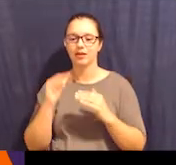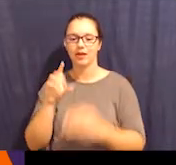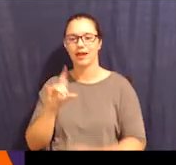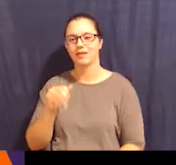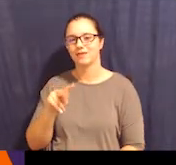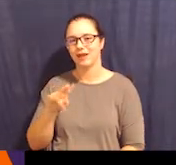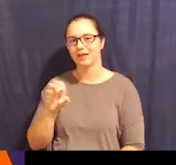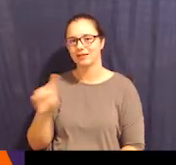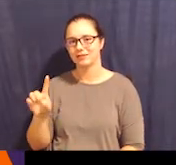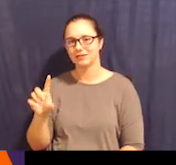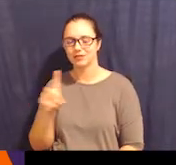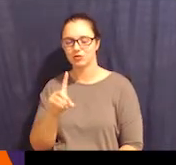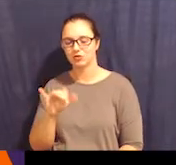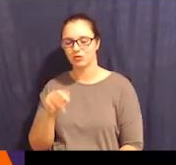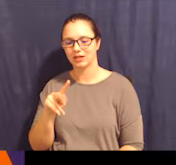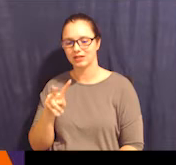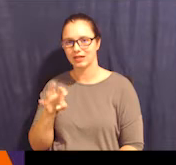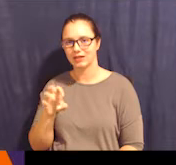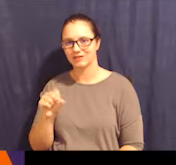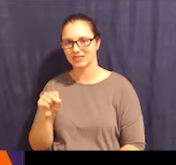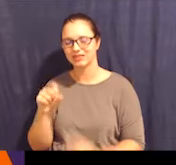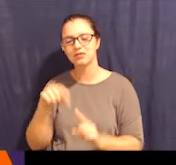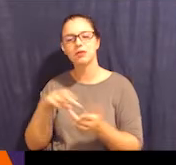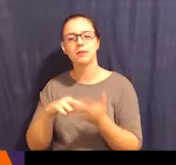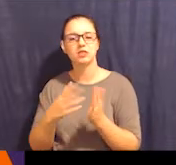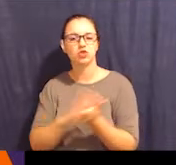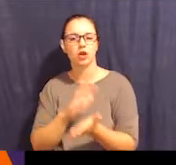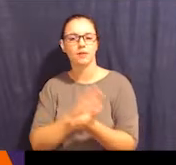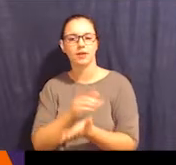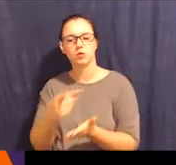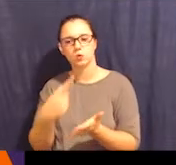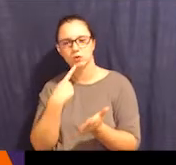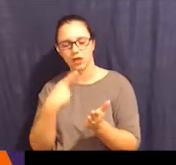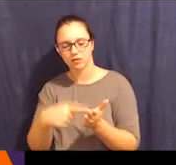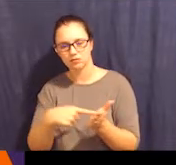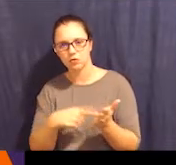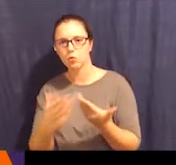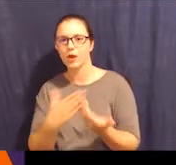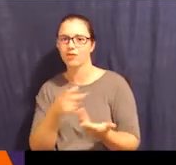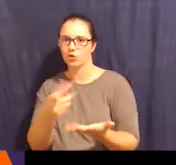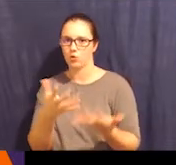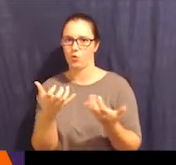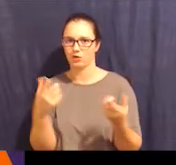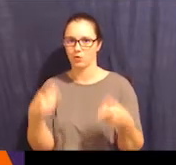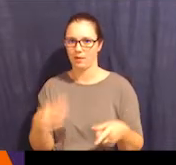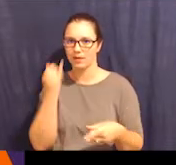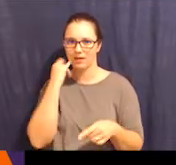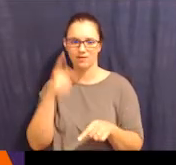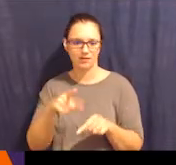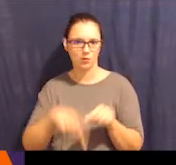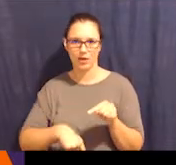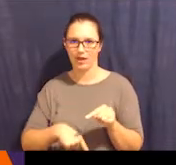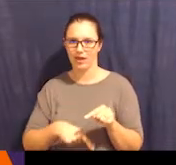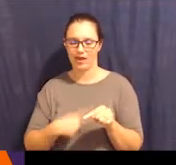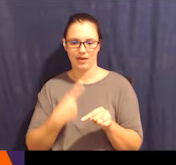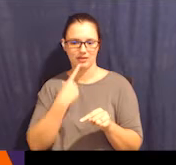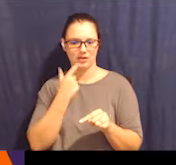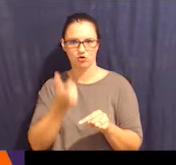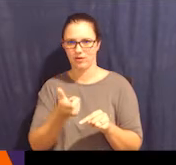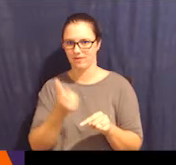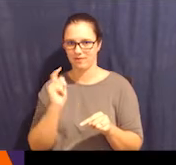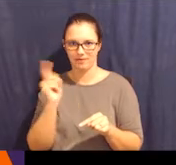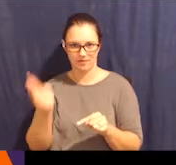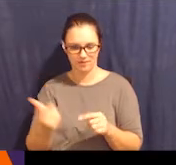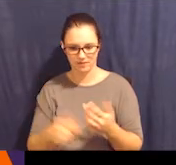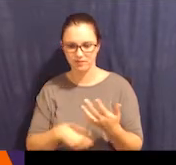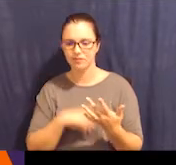advanced directives and advanced directives are a document where you said what you want to happen. you're not able to say yourself